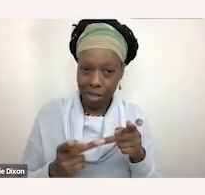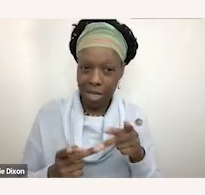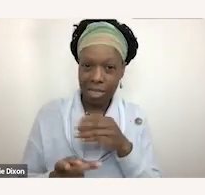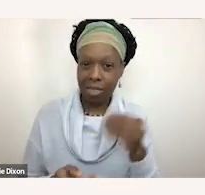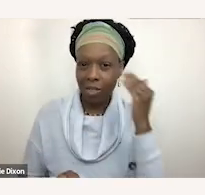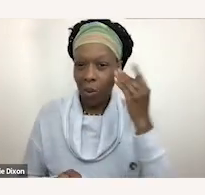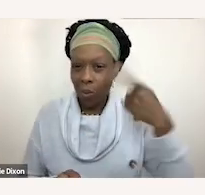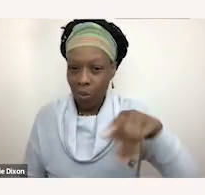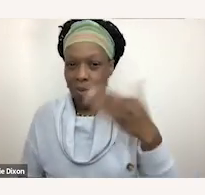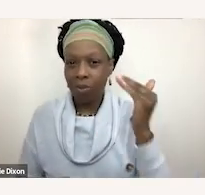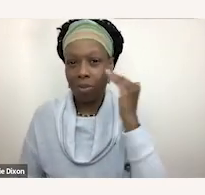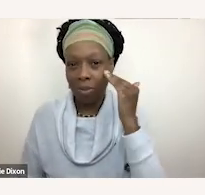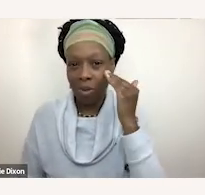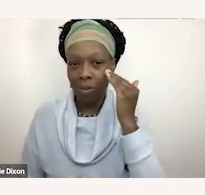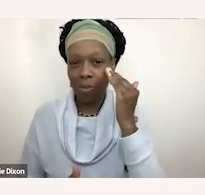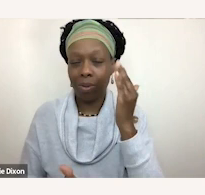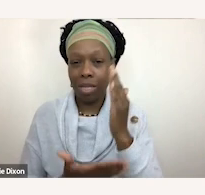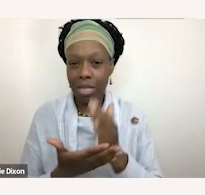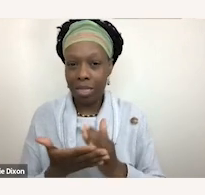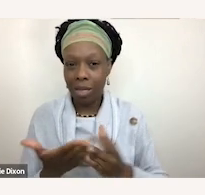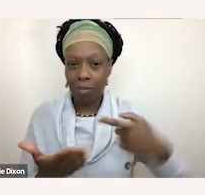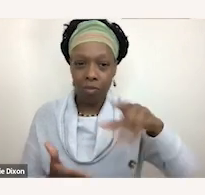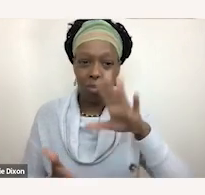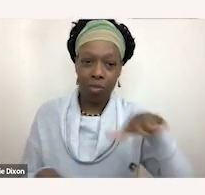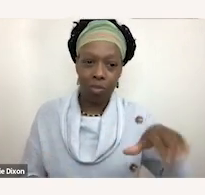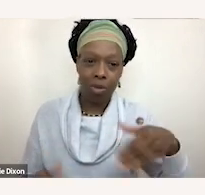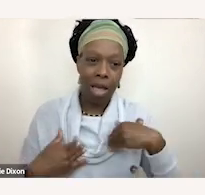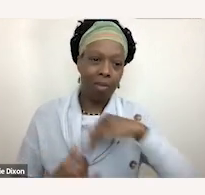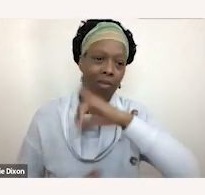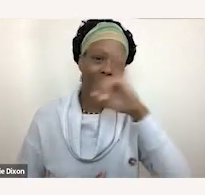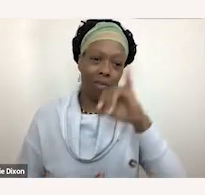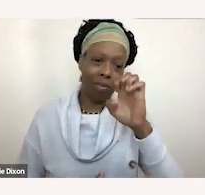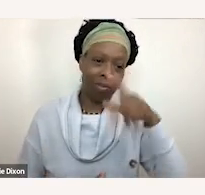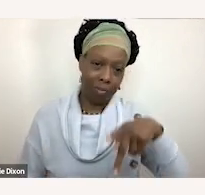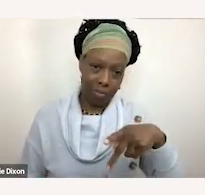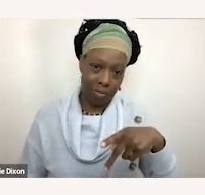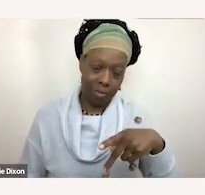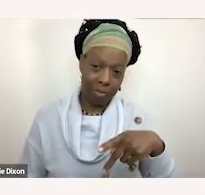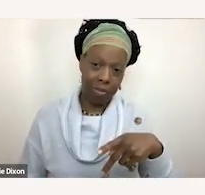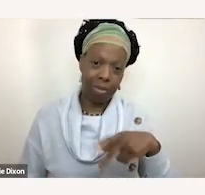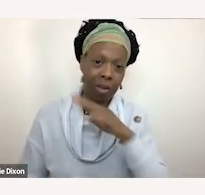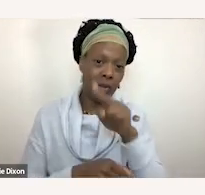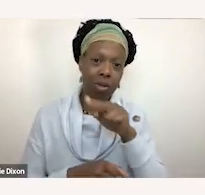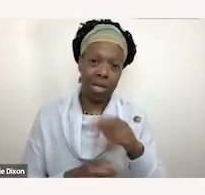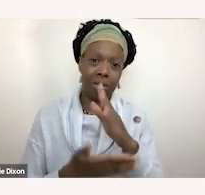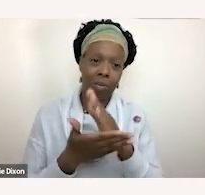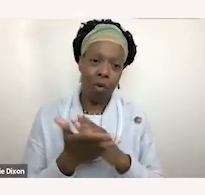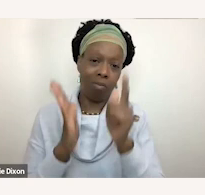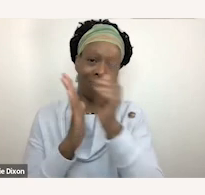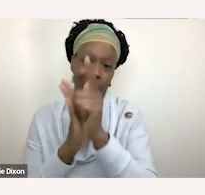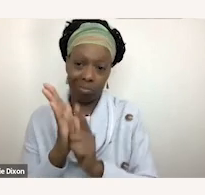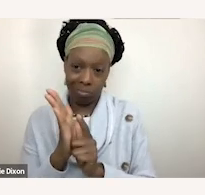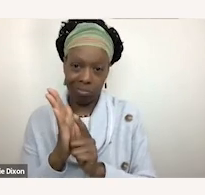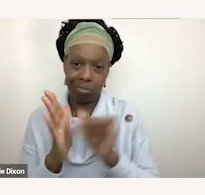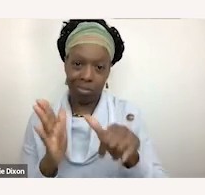have an IEP so an individual education program now this was obviously a piece of legislation that